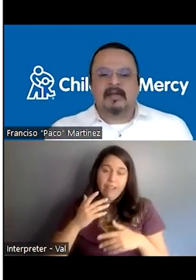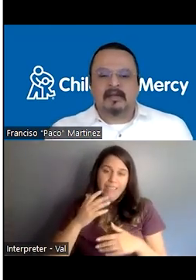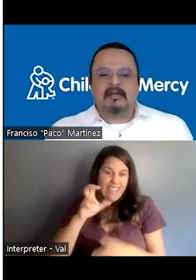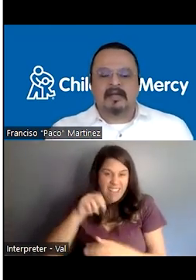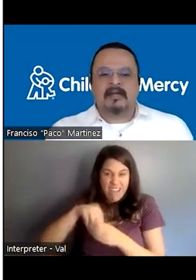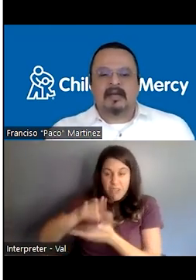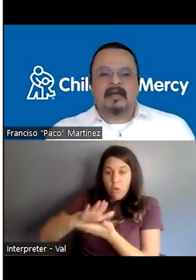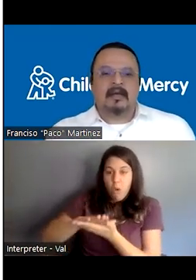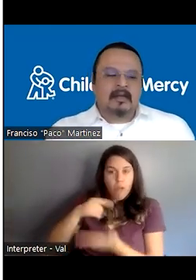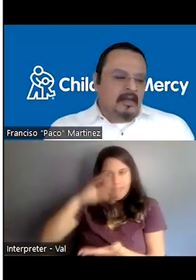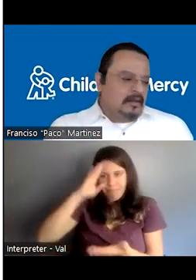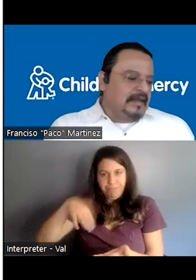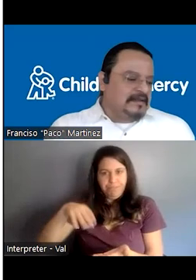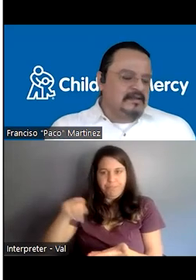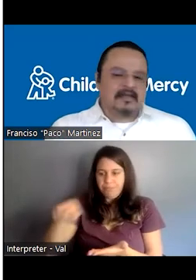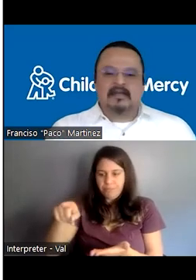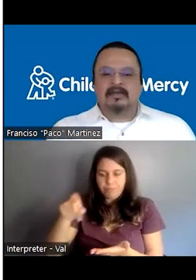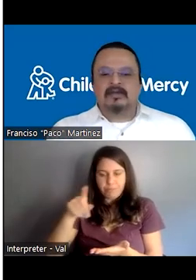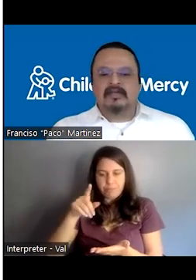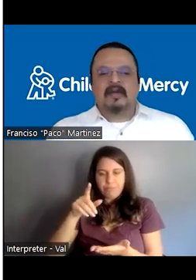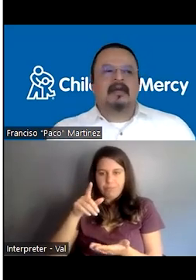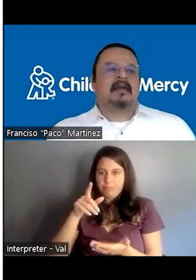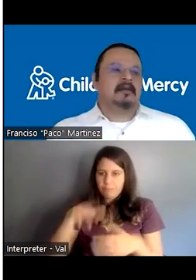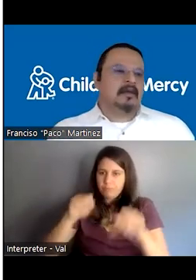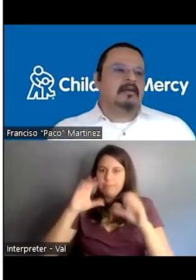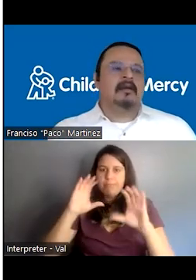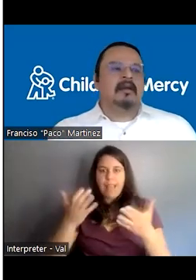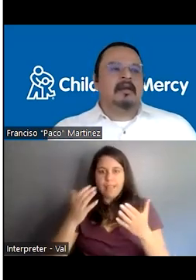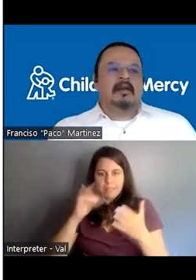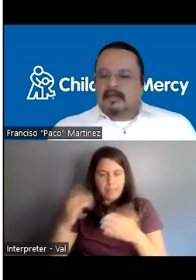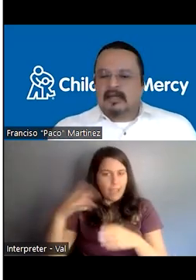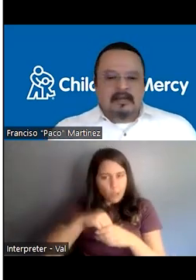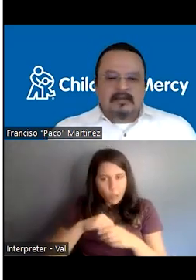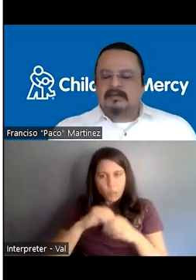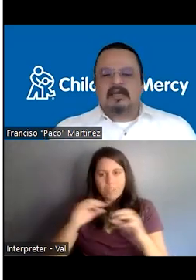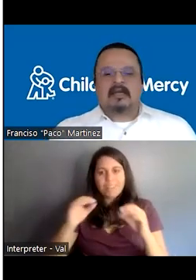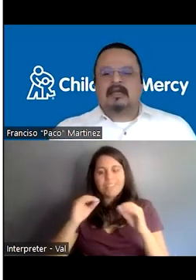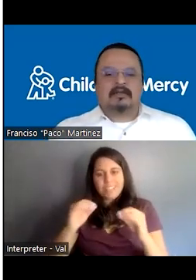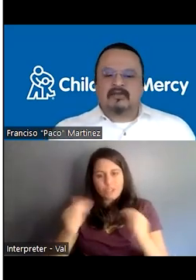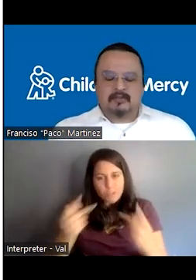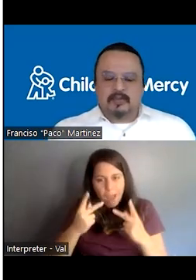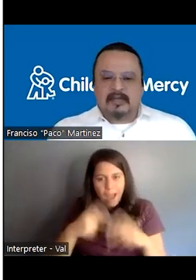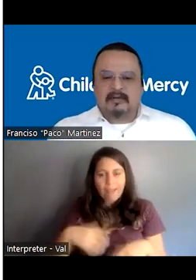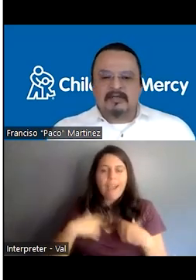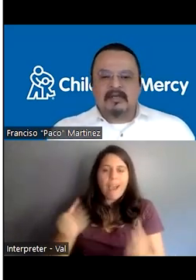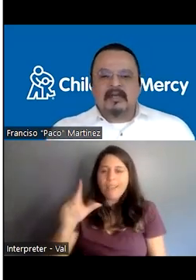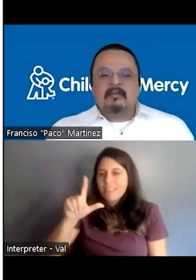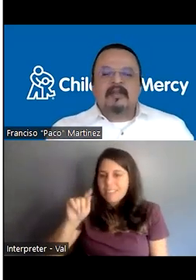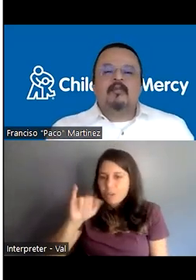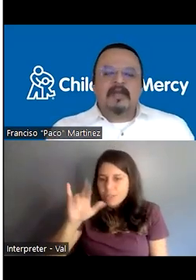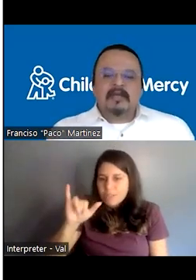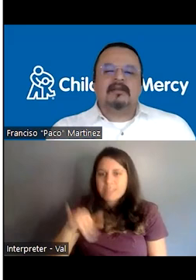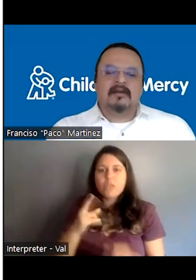We know that they, they take, uh, classes that include teach back and, and head literacy, use of plain language,